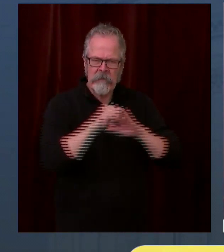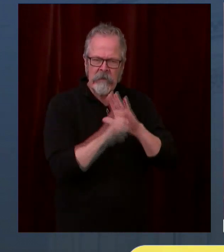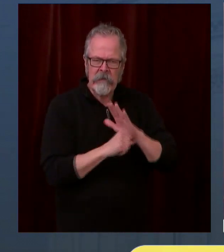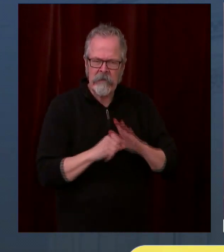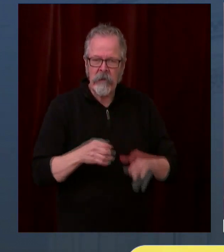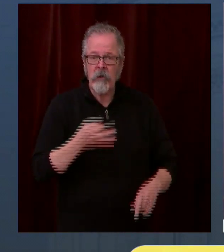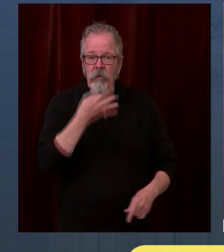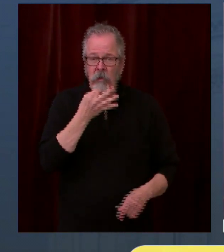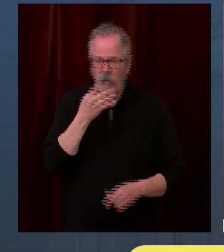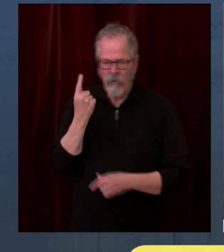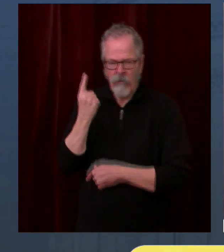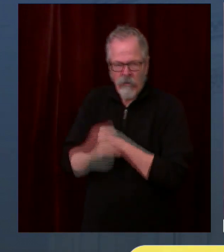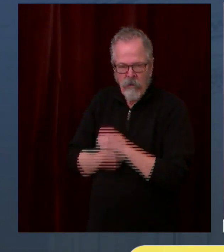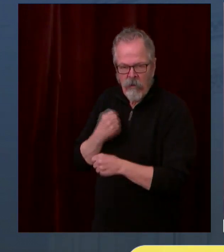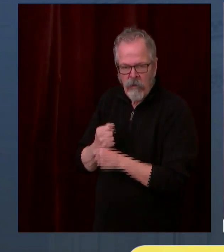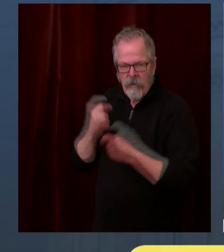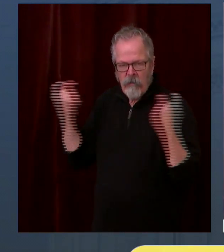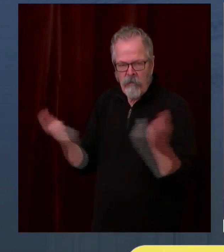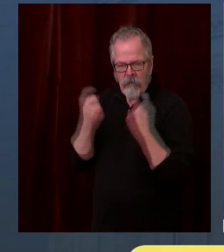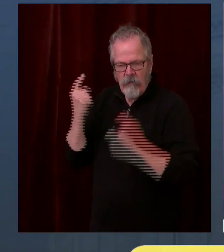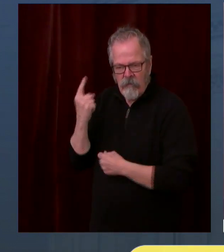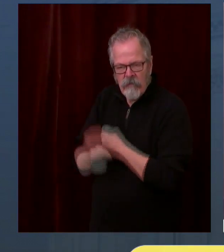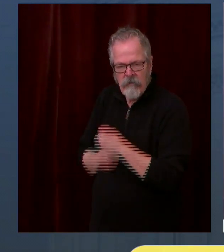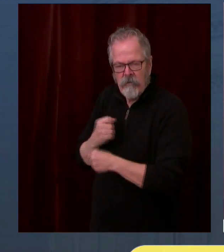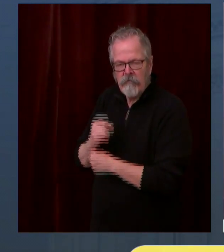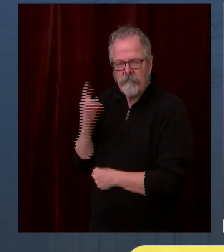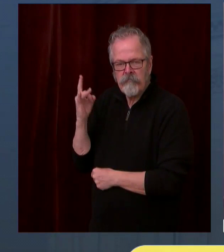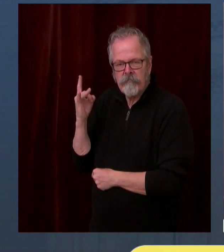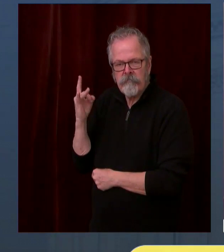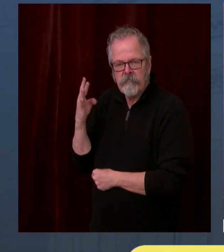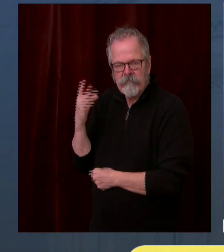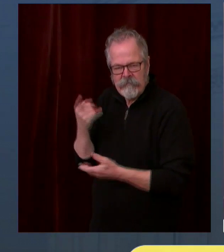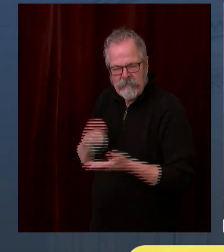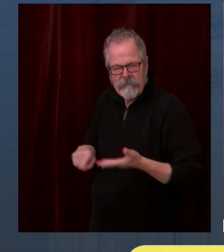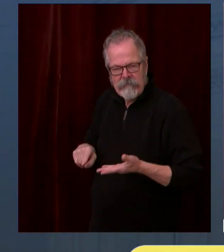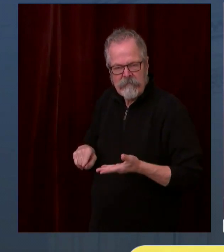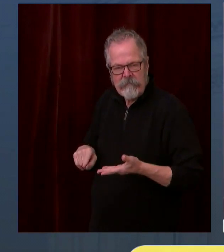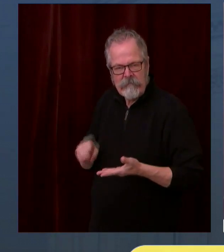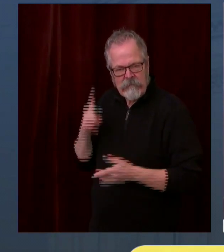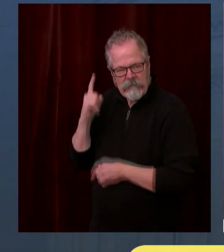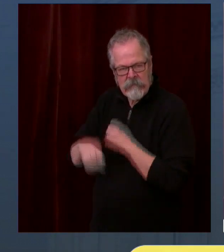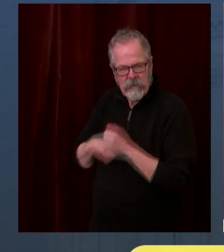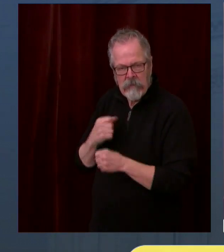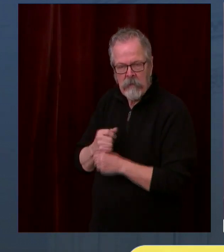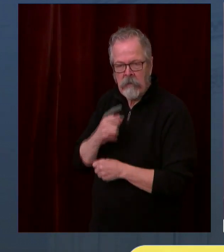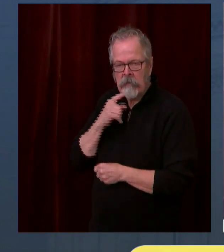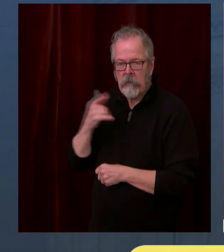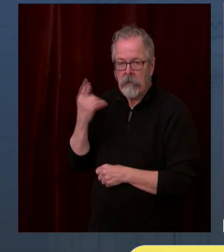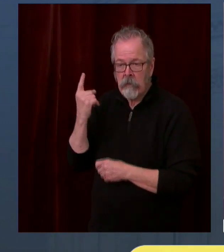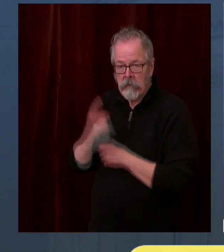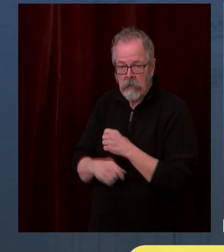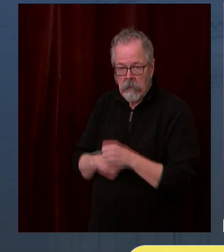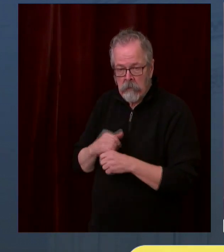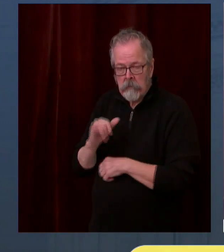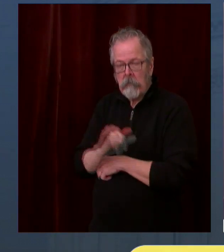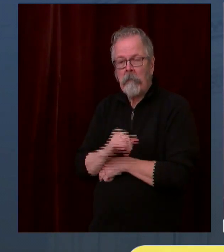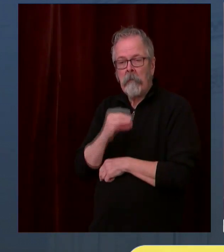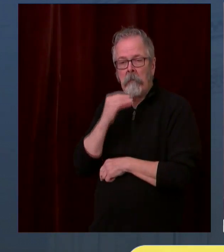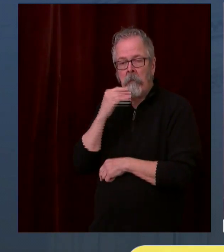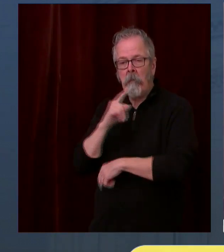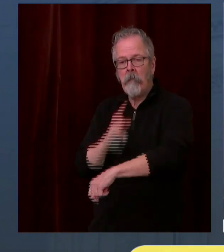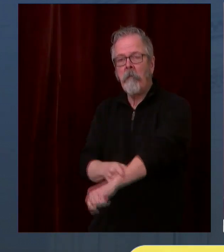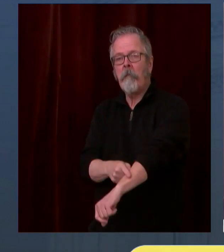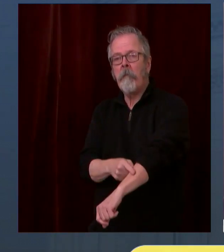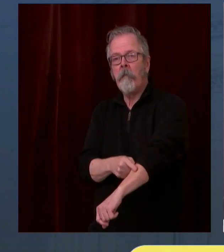year, and everyone is tired of this virus. Everyone is tired of this pandemic, but this virus is not tired of us.